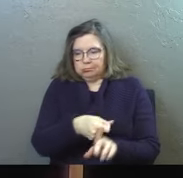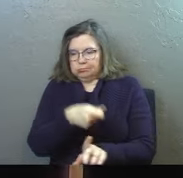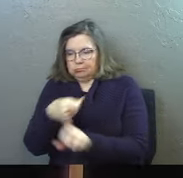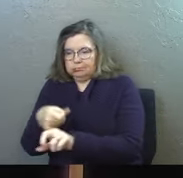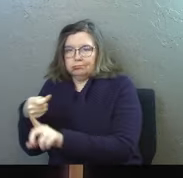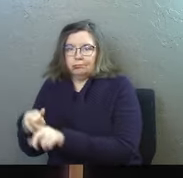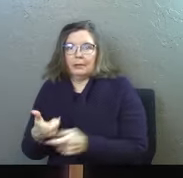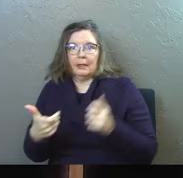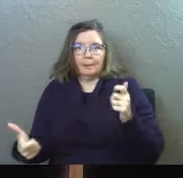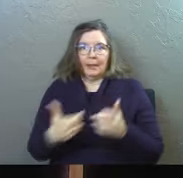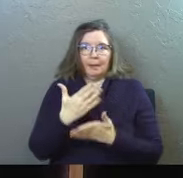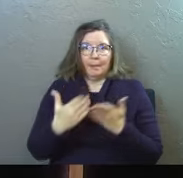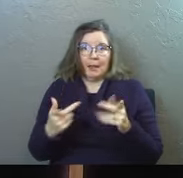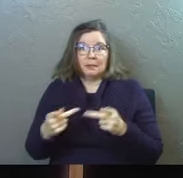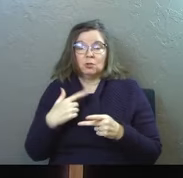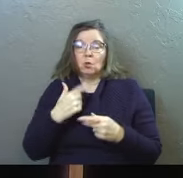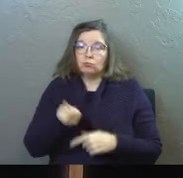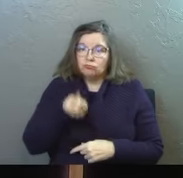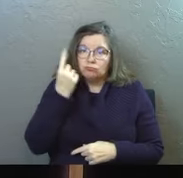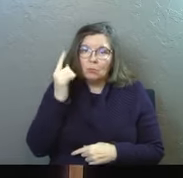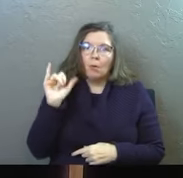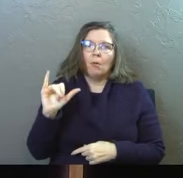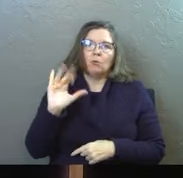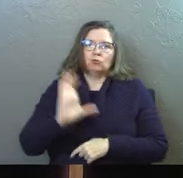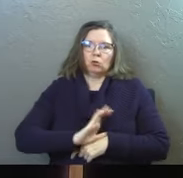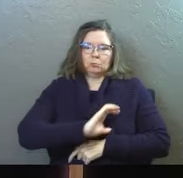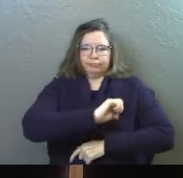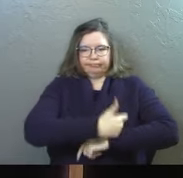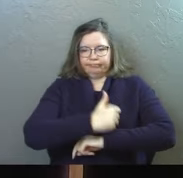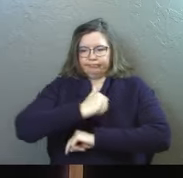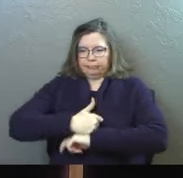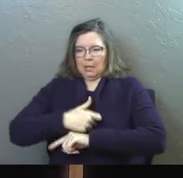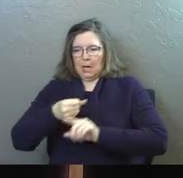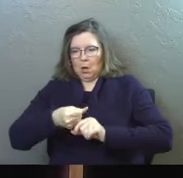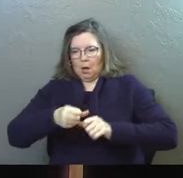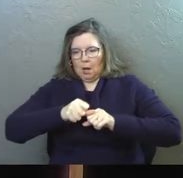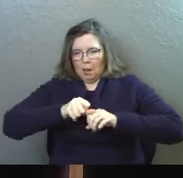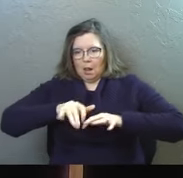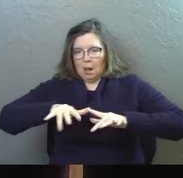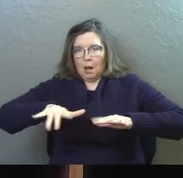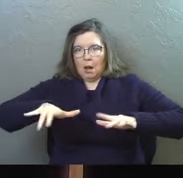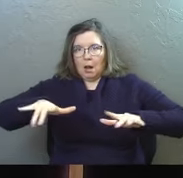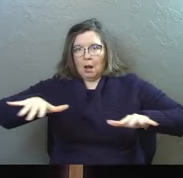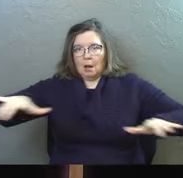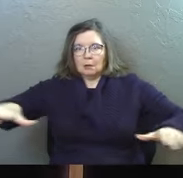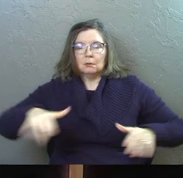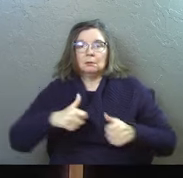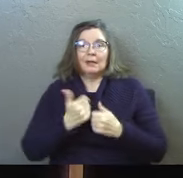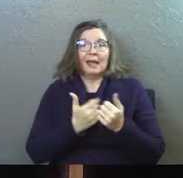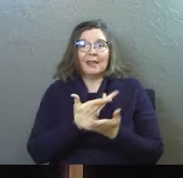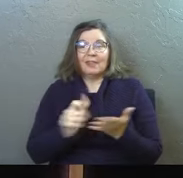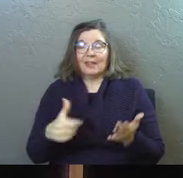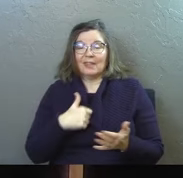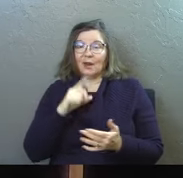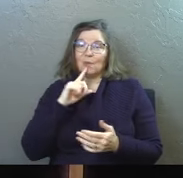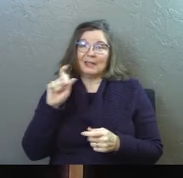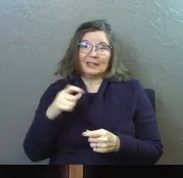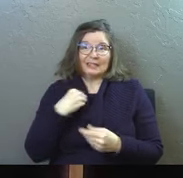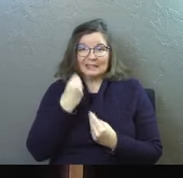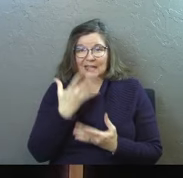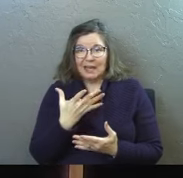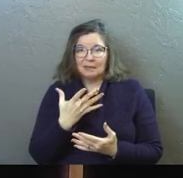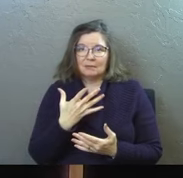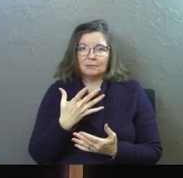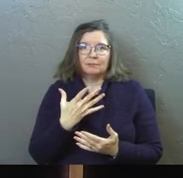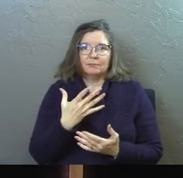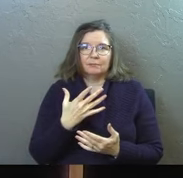points so that you understand how the church was formed and how it expanded across the ancient world. Anything else that I really need to tell